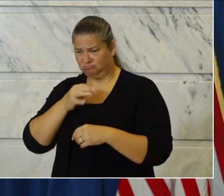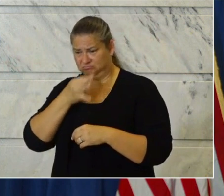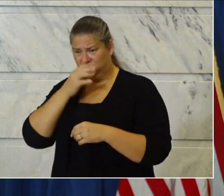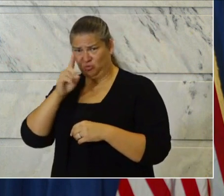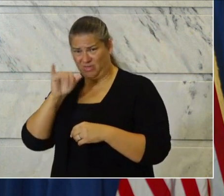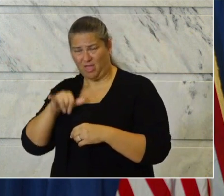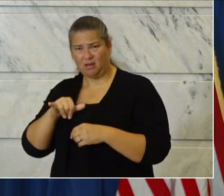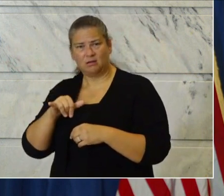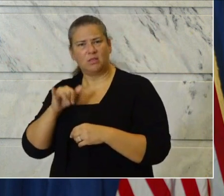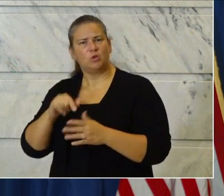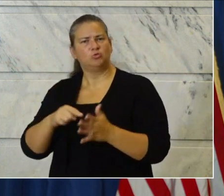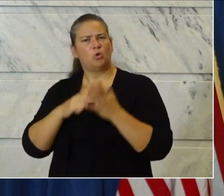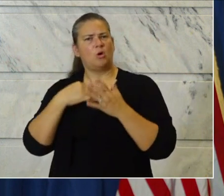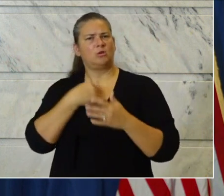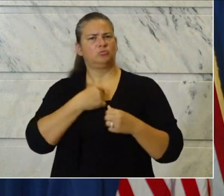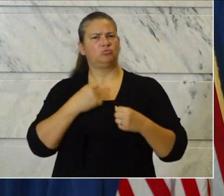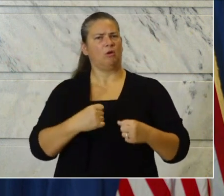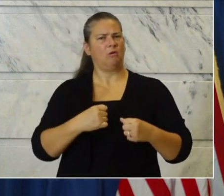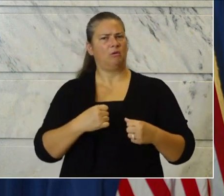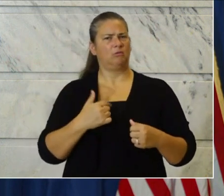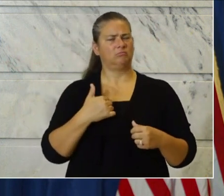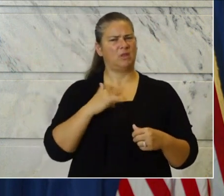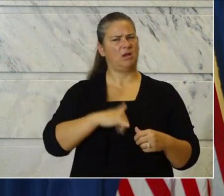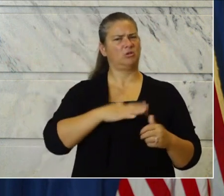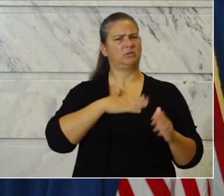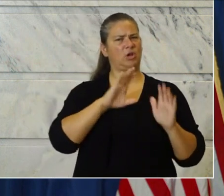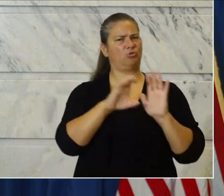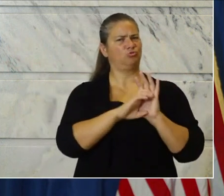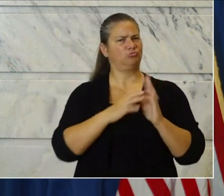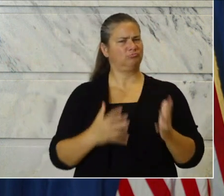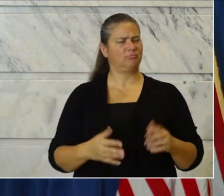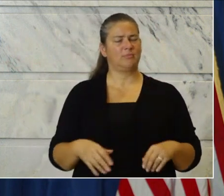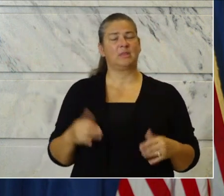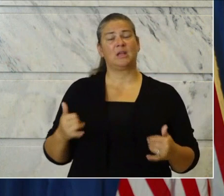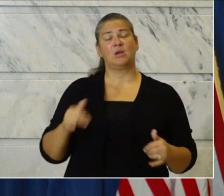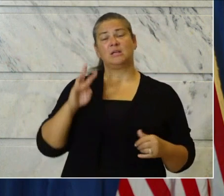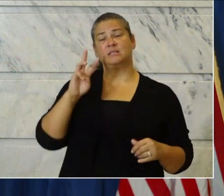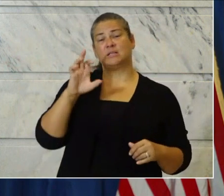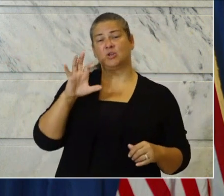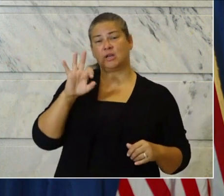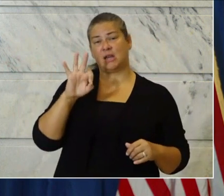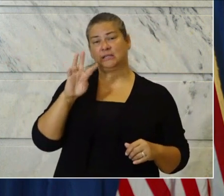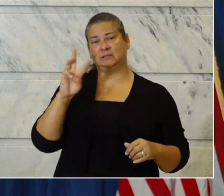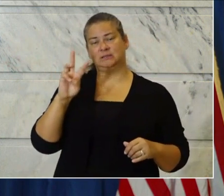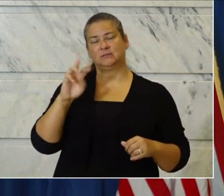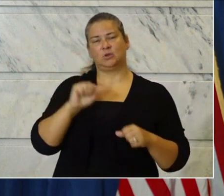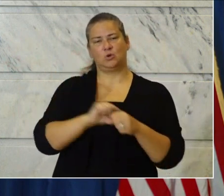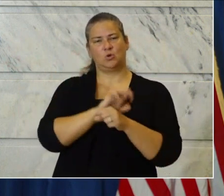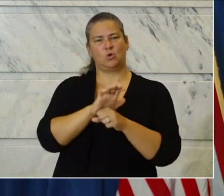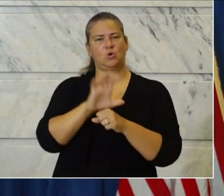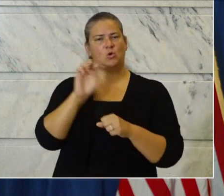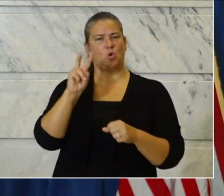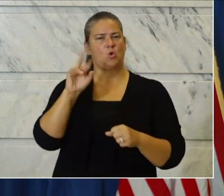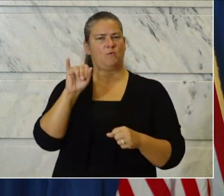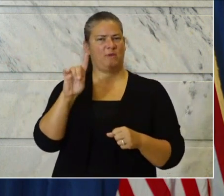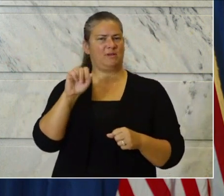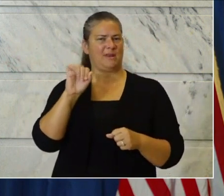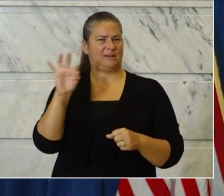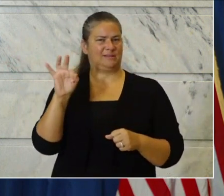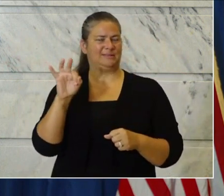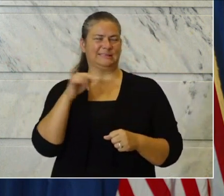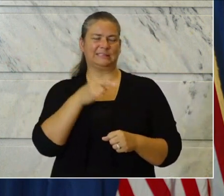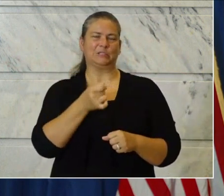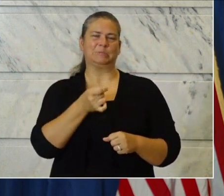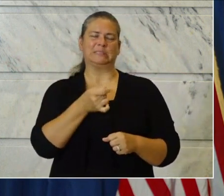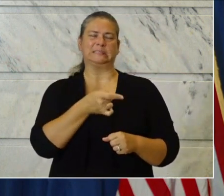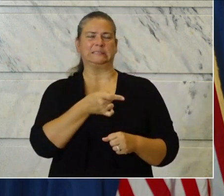Today's report, 696 new cases of COVID-19, more cases than we want to see,